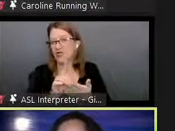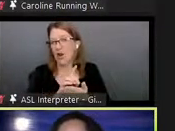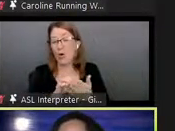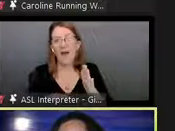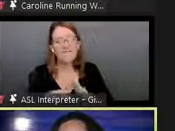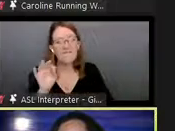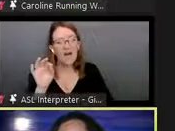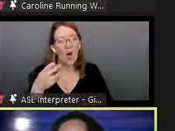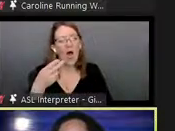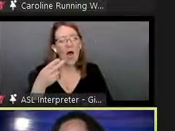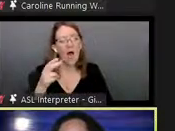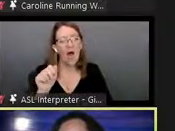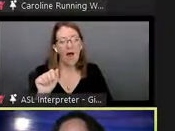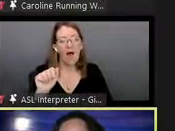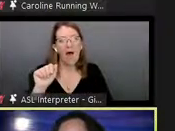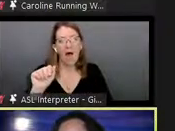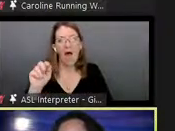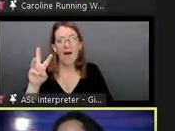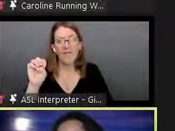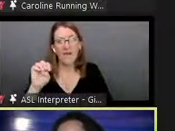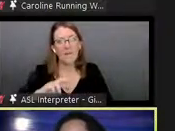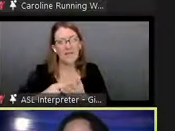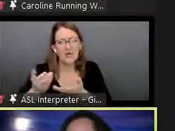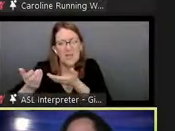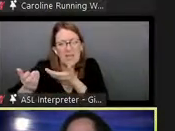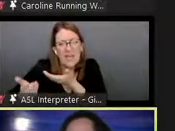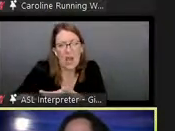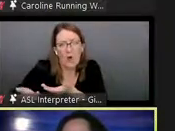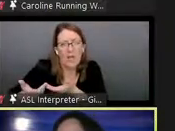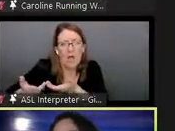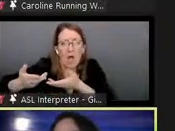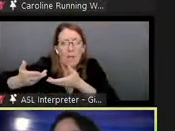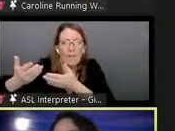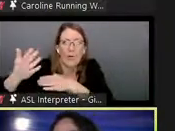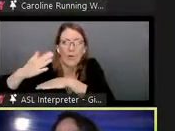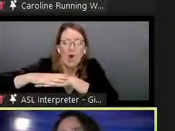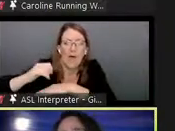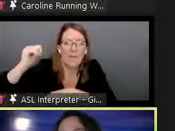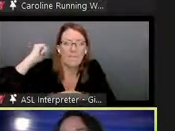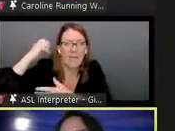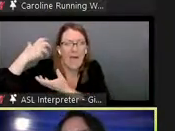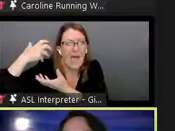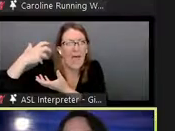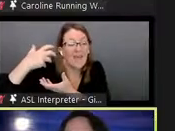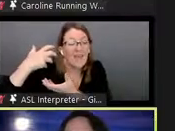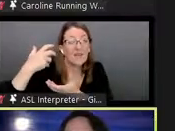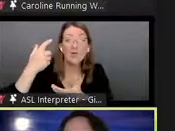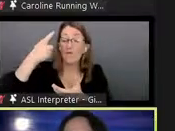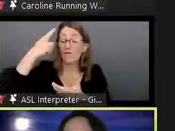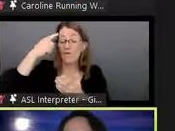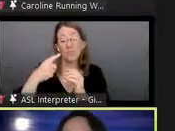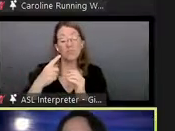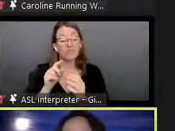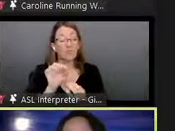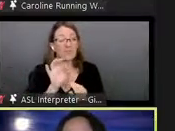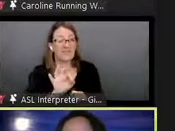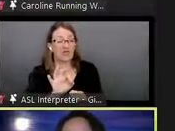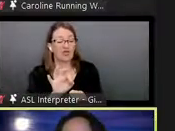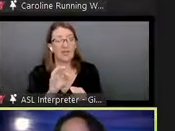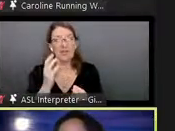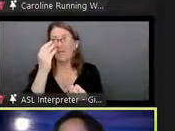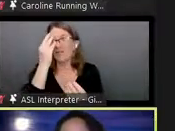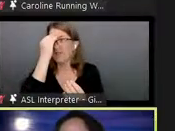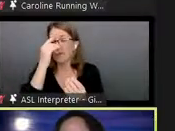haave is to carry a burden on the back and i thought for precision for um thinking about